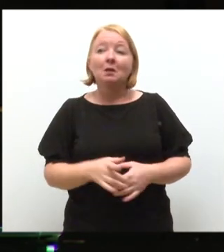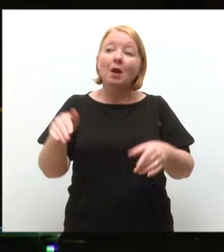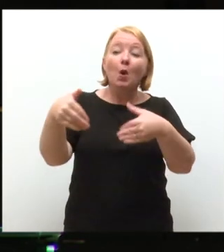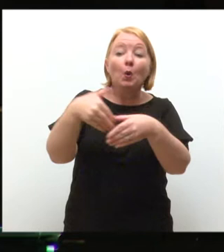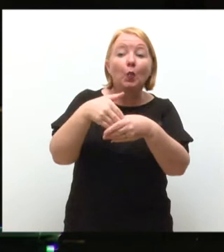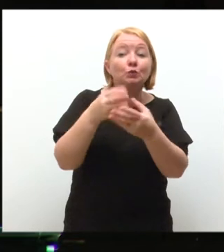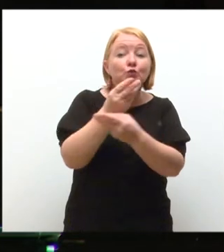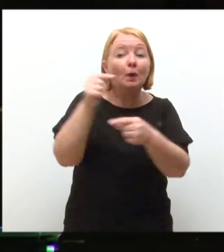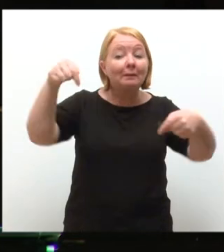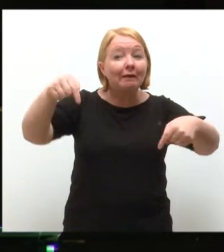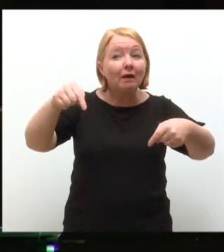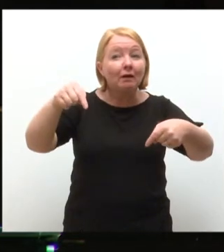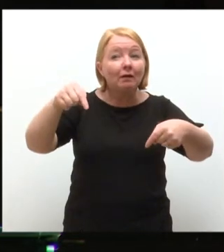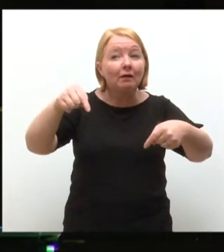hall.